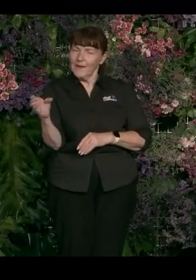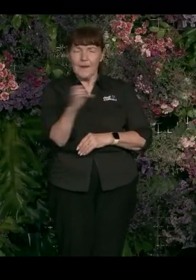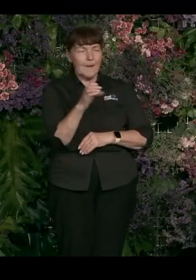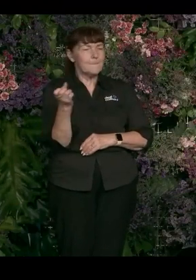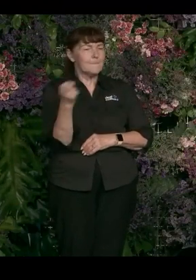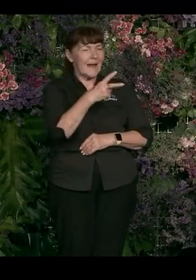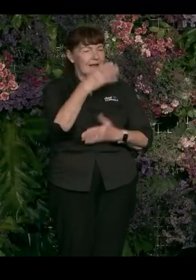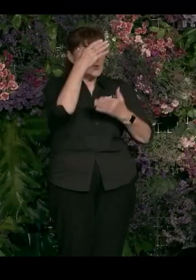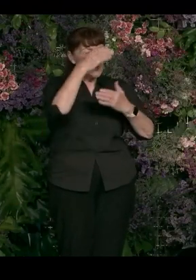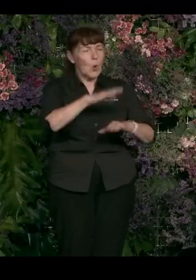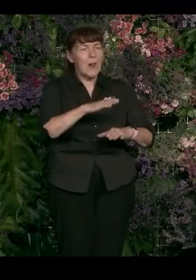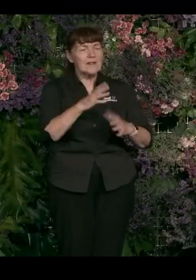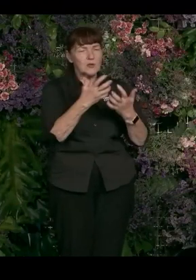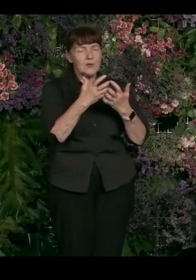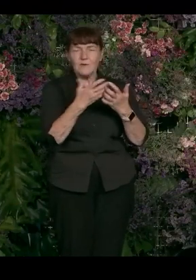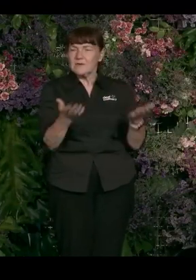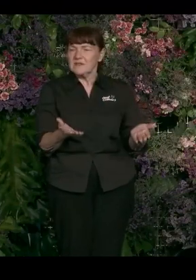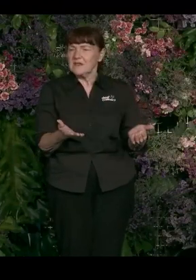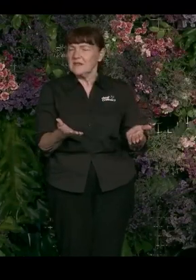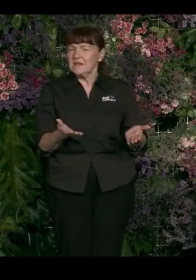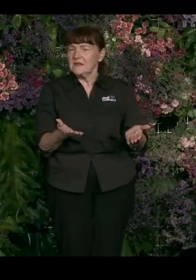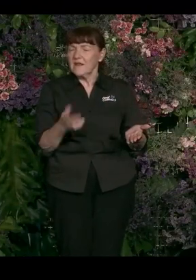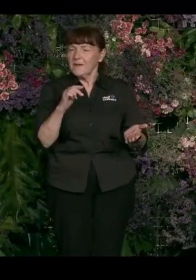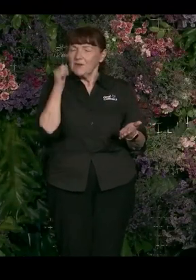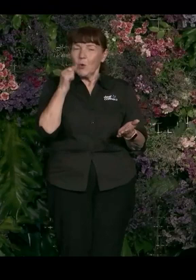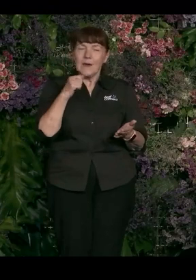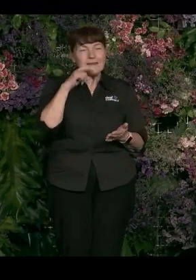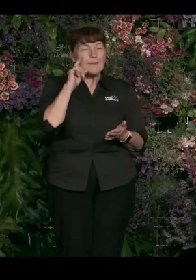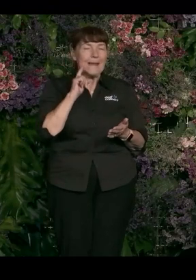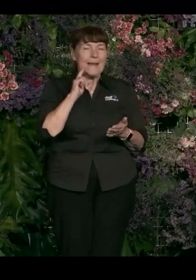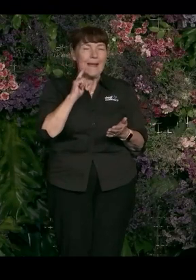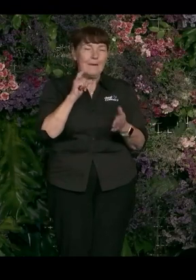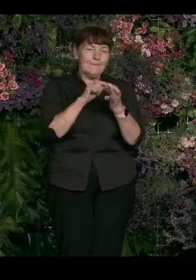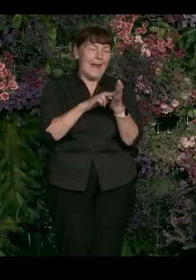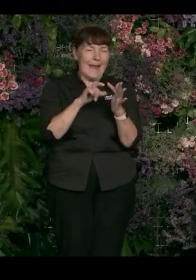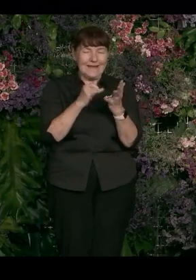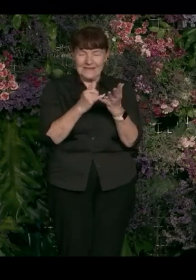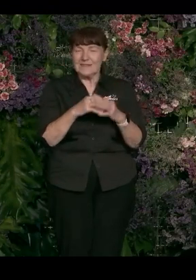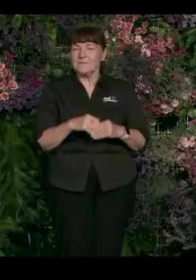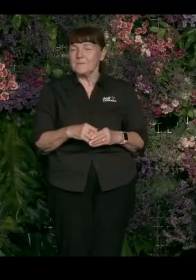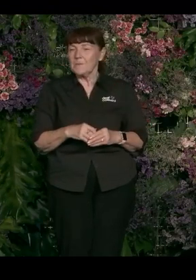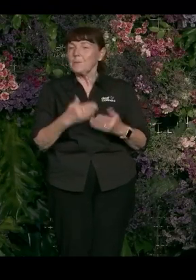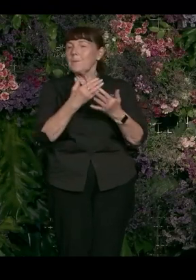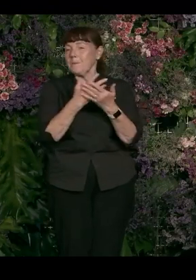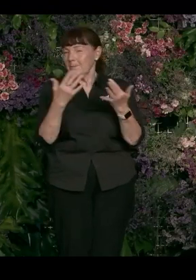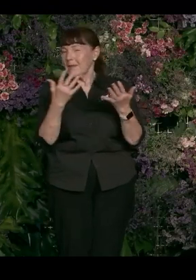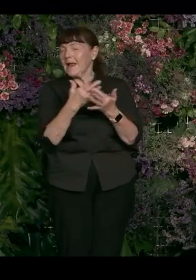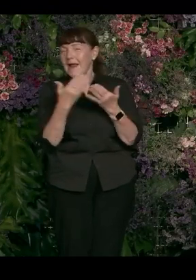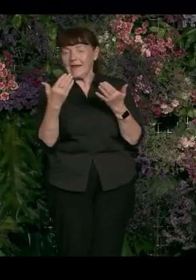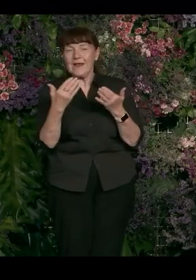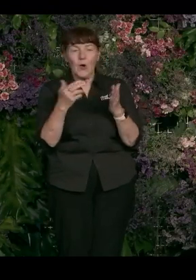into that college, what came to be known as the Pink Bands. And, of course, many of